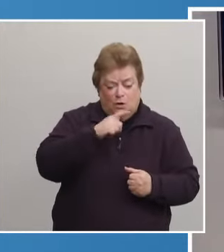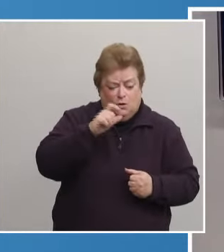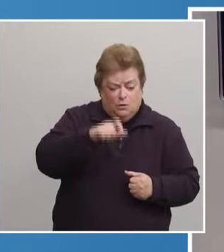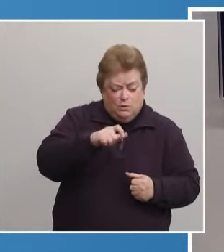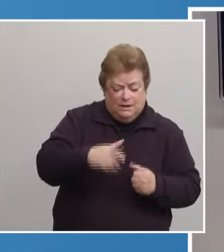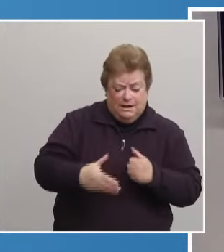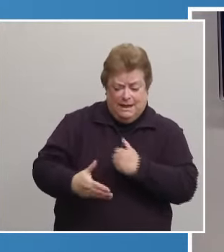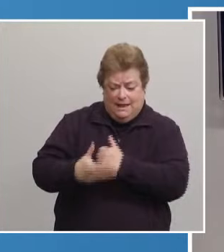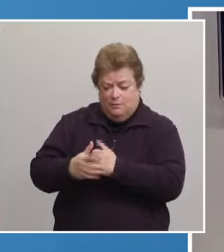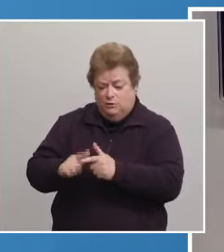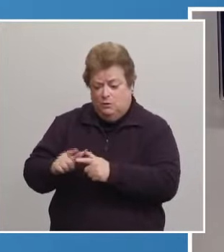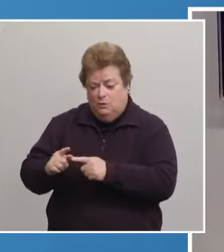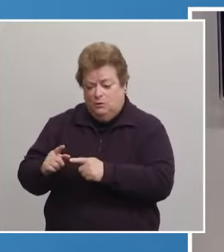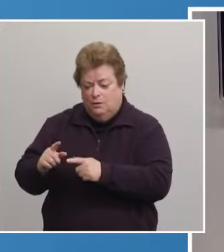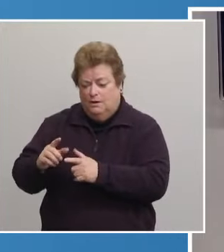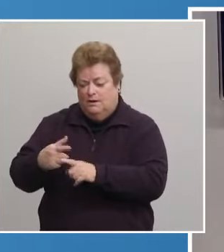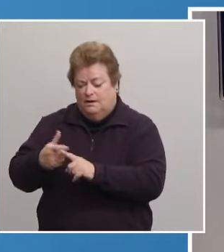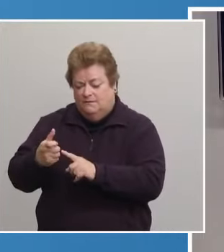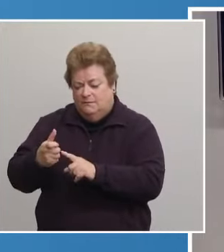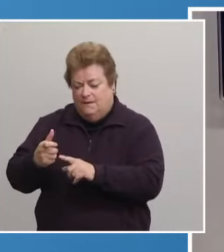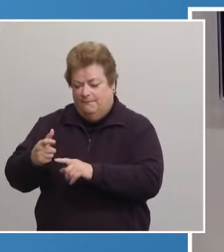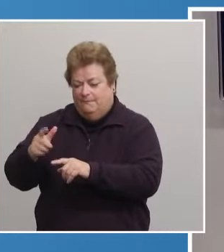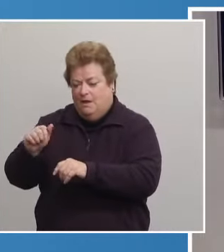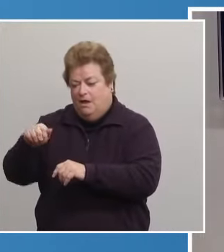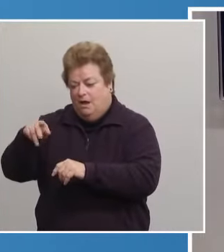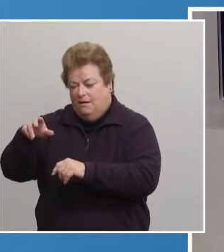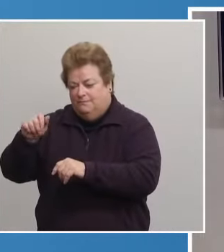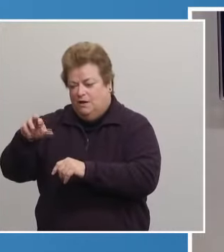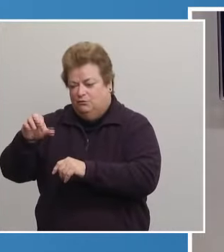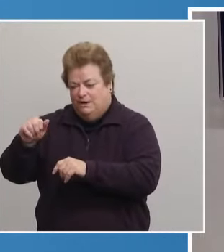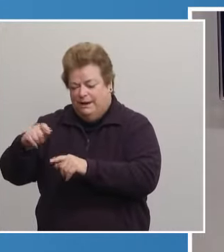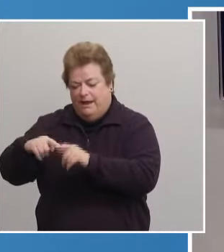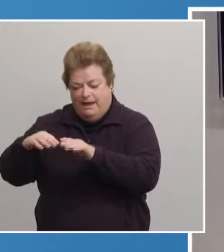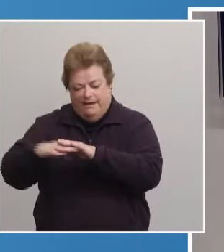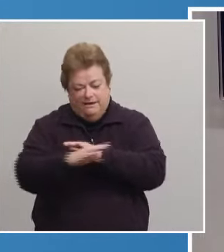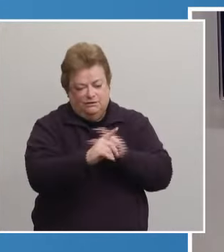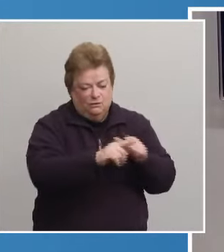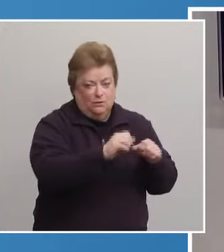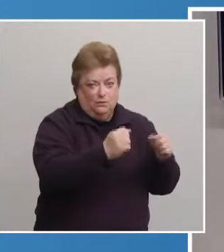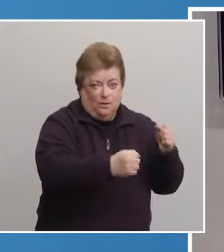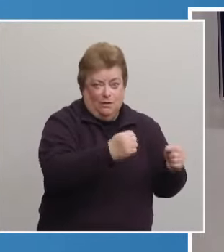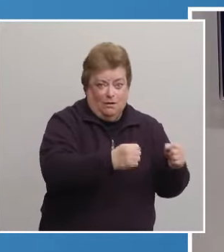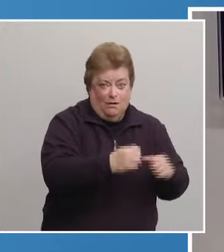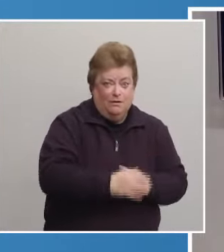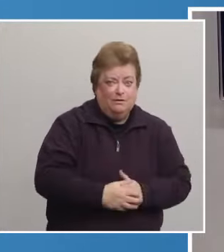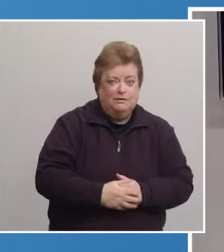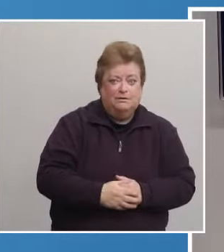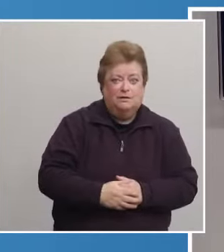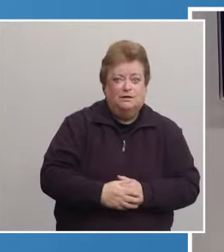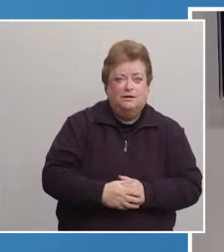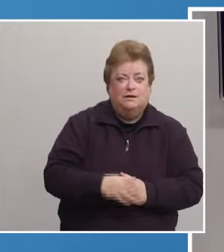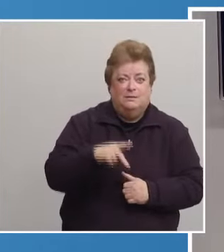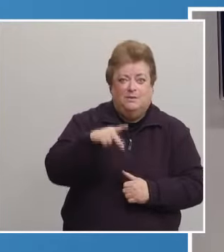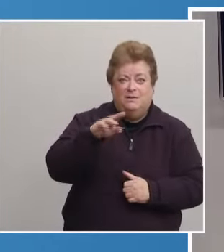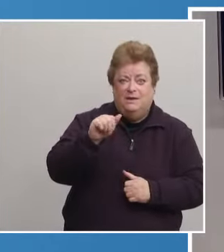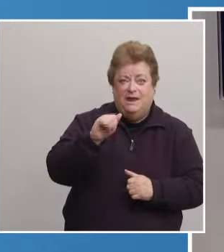their parking spot to within the arena. Pinnacle Bank Arena has been an outstanding partner in